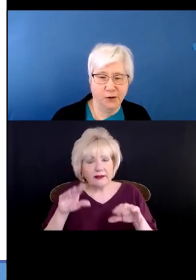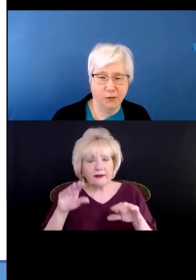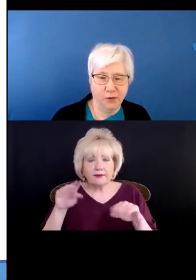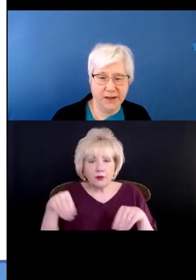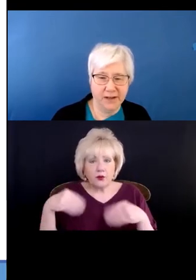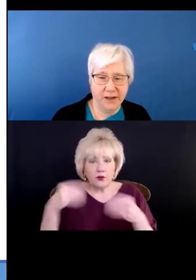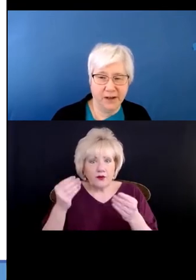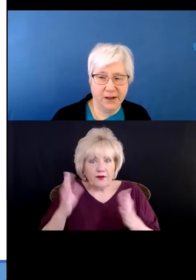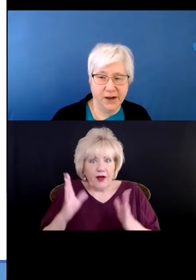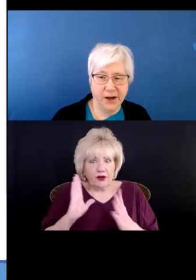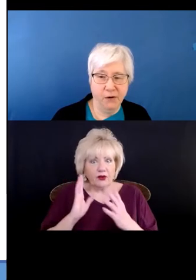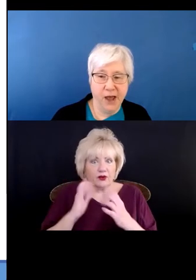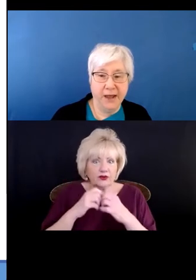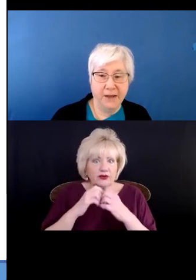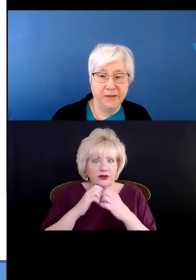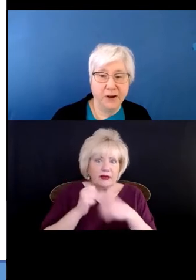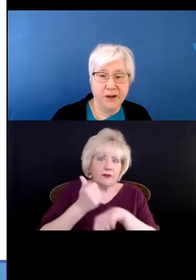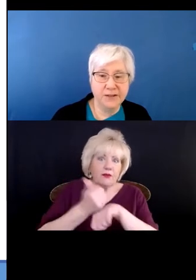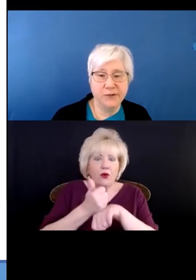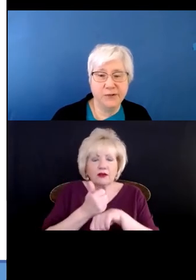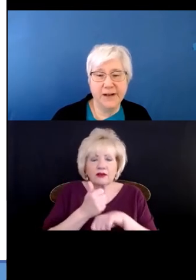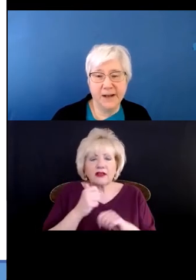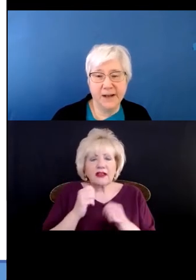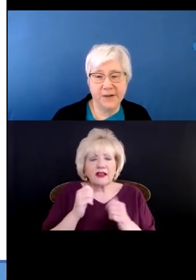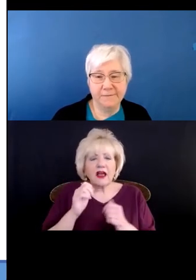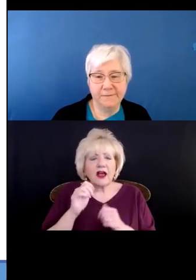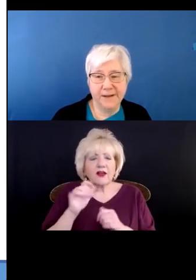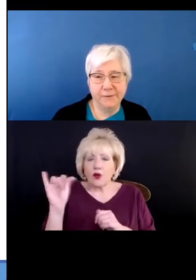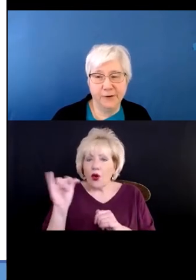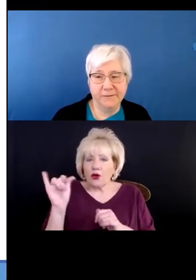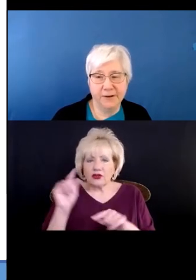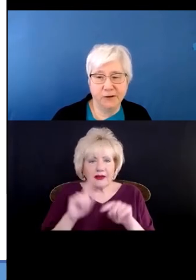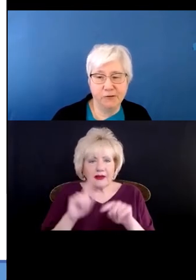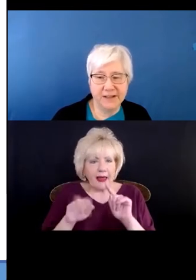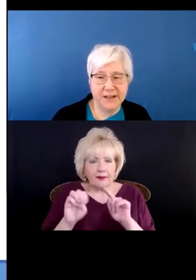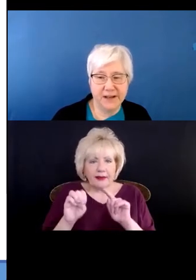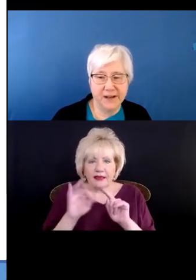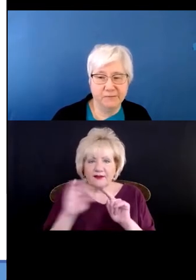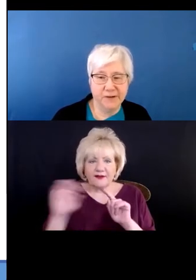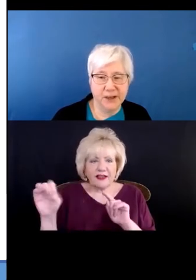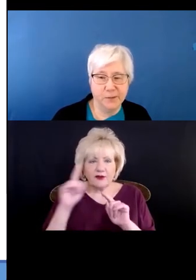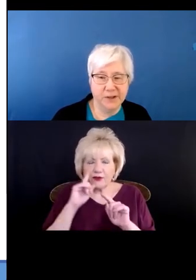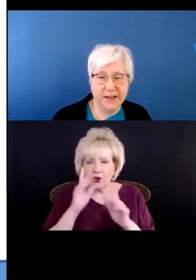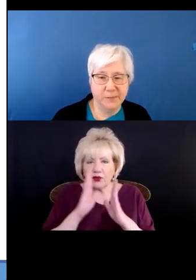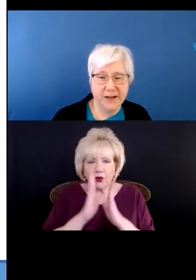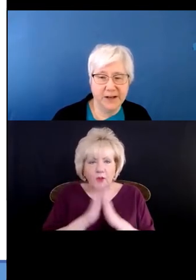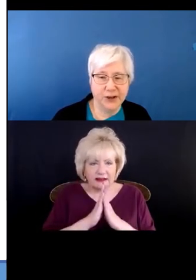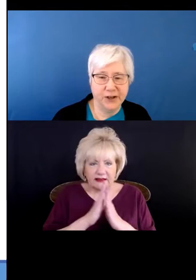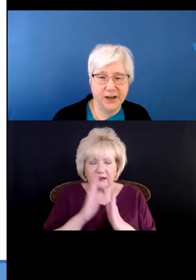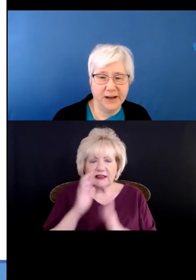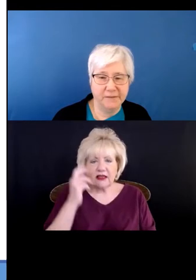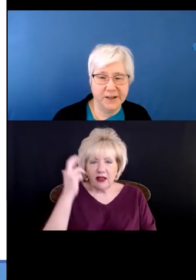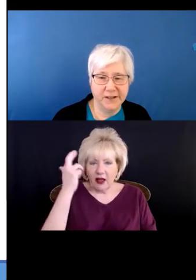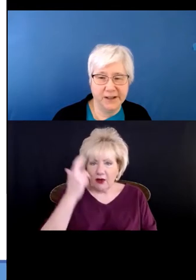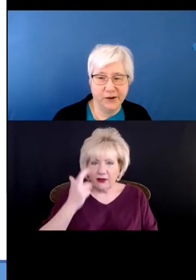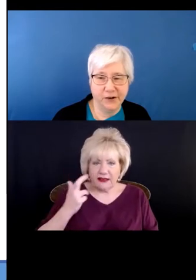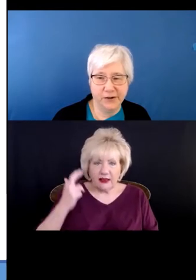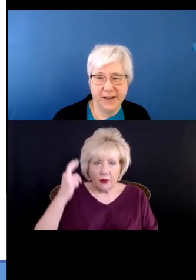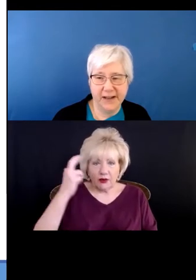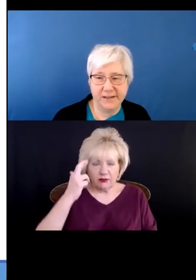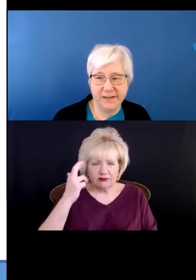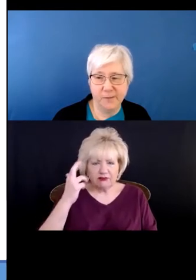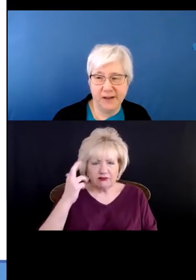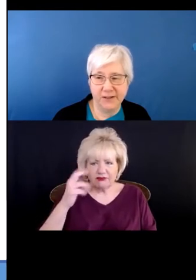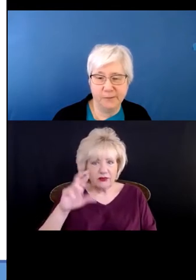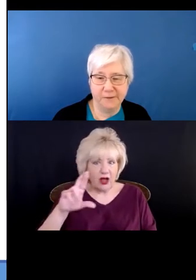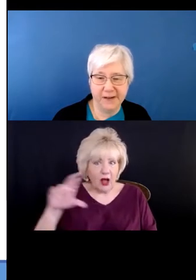So, you know, there also cannot be a fee for even requesting a reasonable accommodation. I recently heard